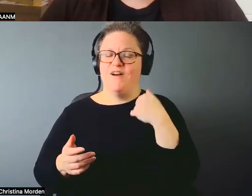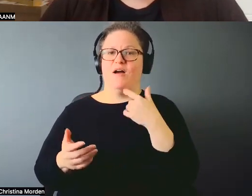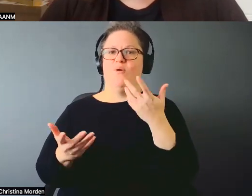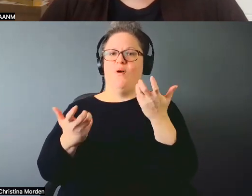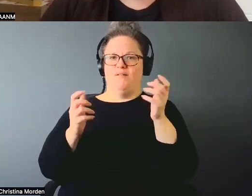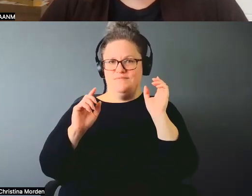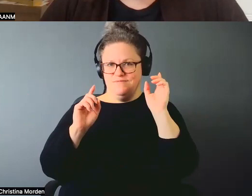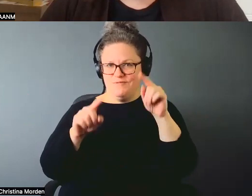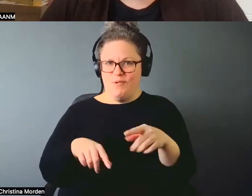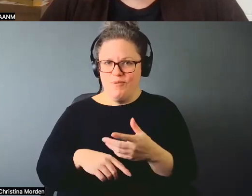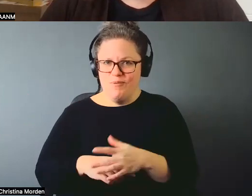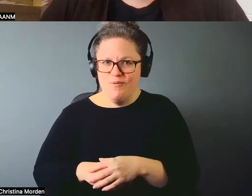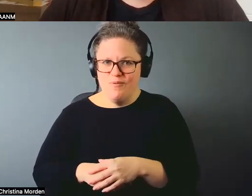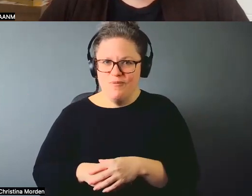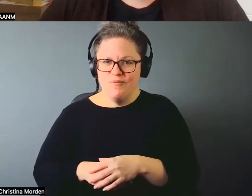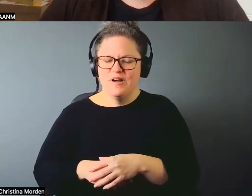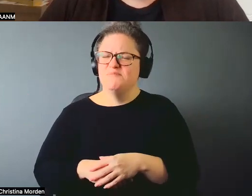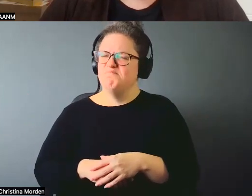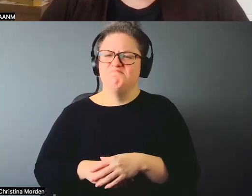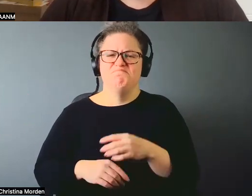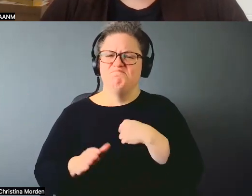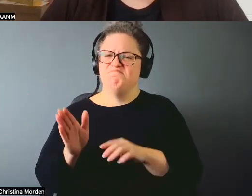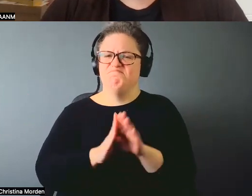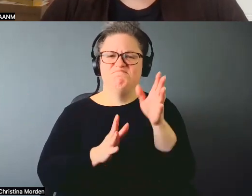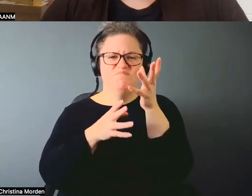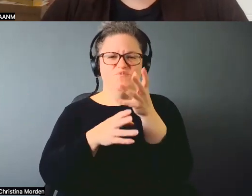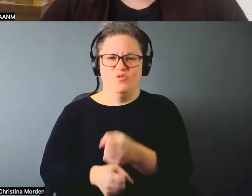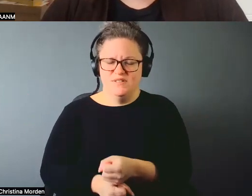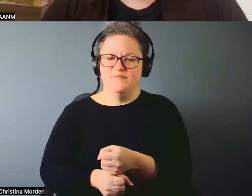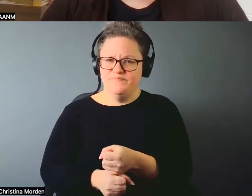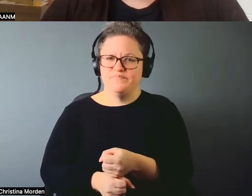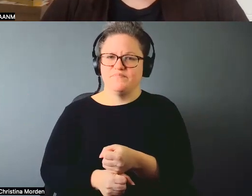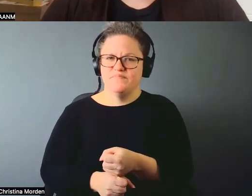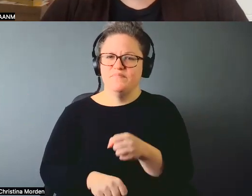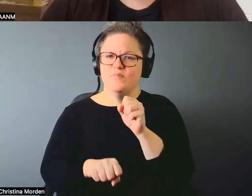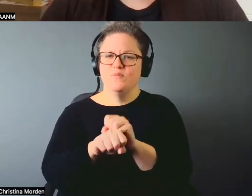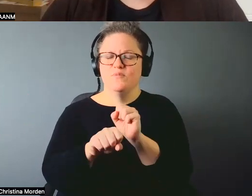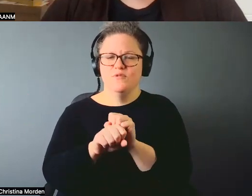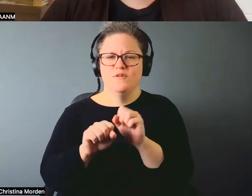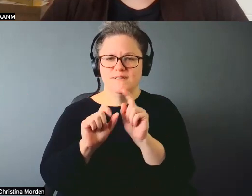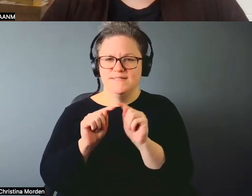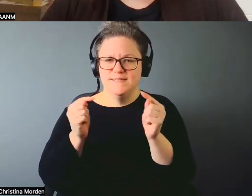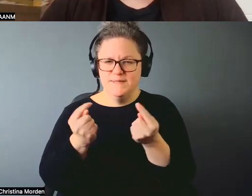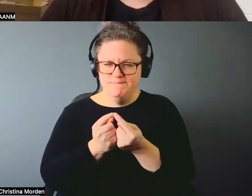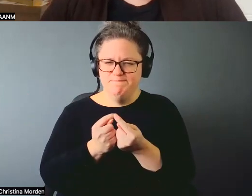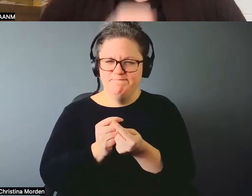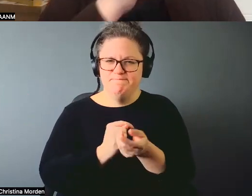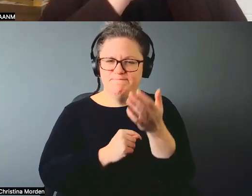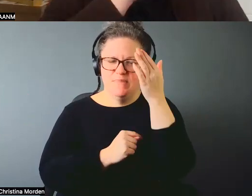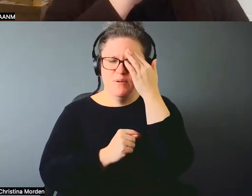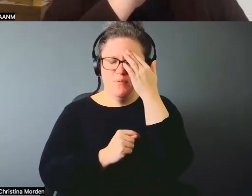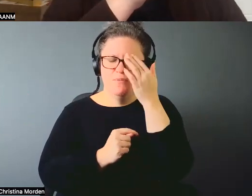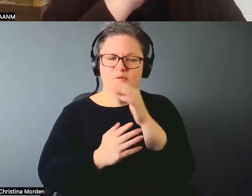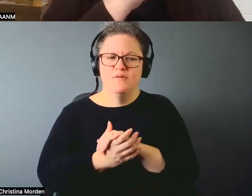Right. I mean, you build such trust working in a team like that, you know, and that's why I really